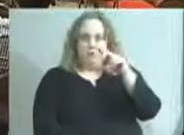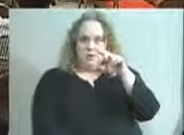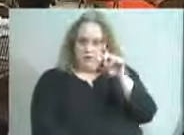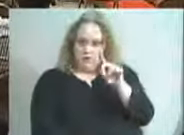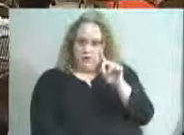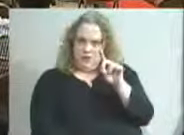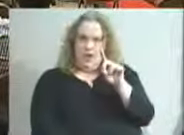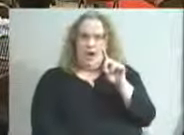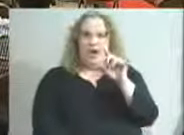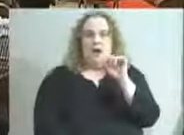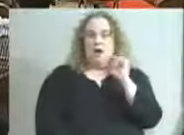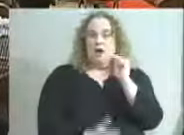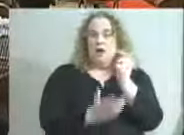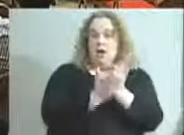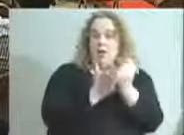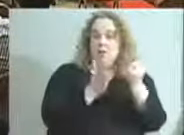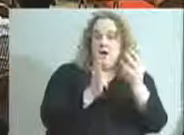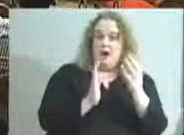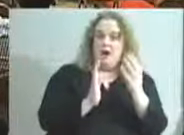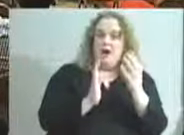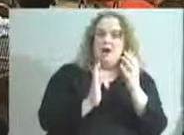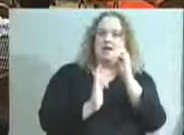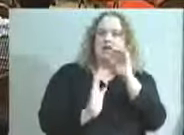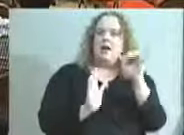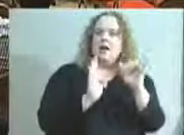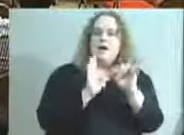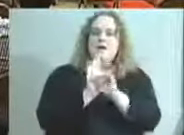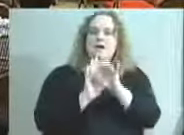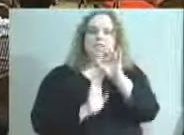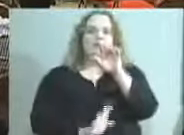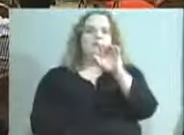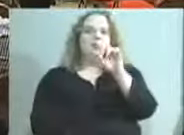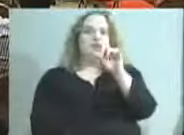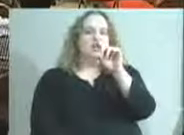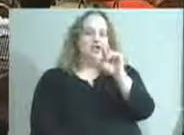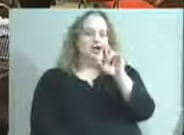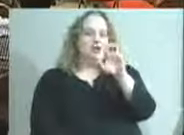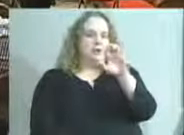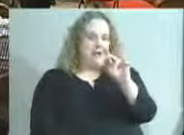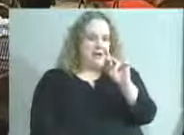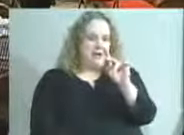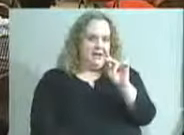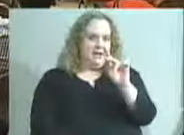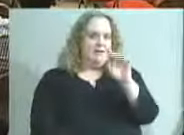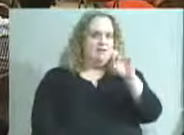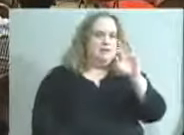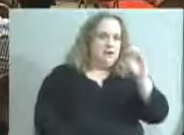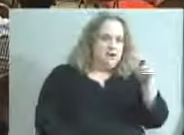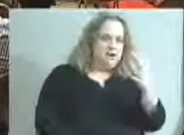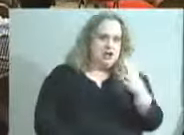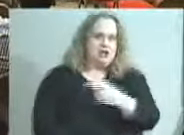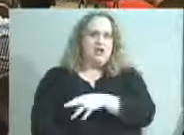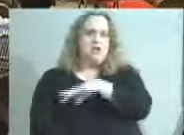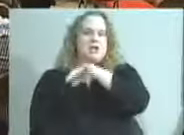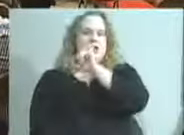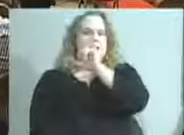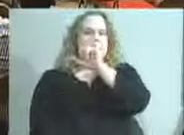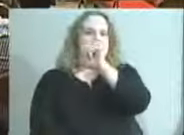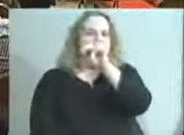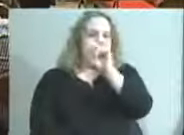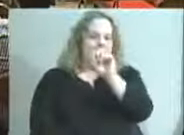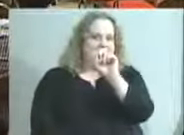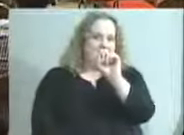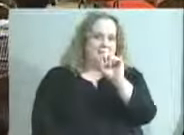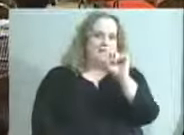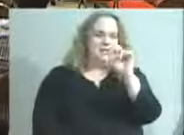identified five. Dr. Frederick Fresh, Yvette Gentry, who we've heard her name earlier, Alice